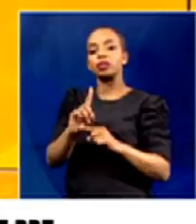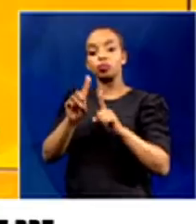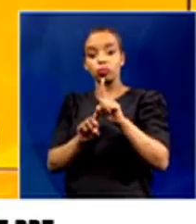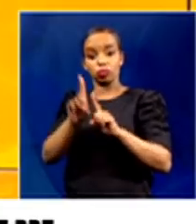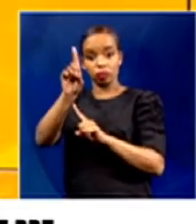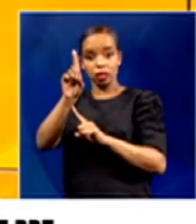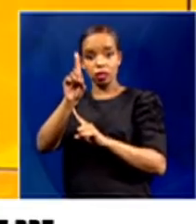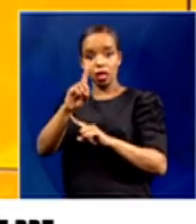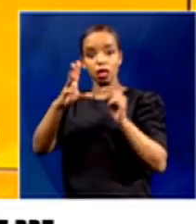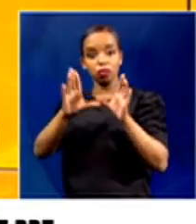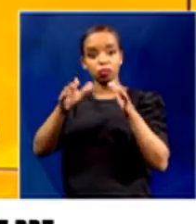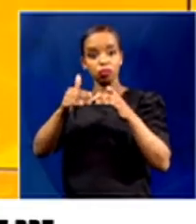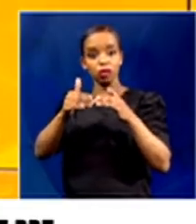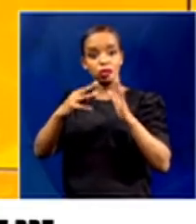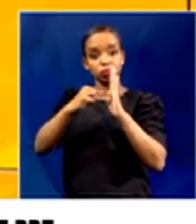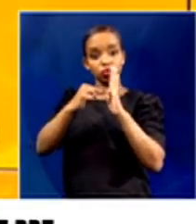2020 then?